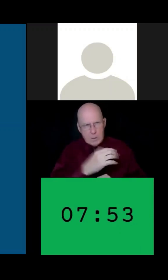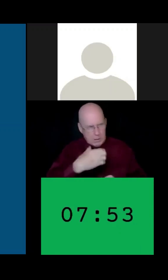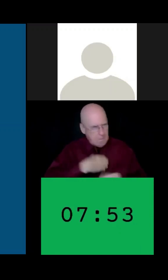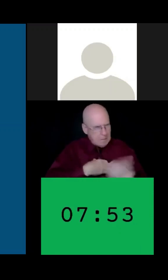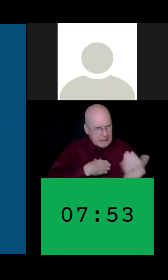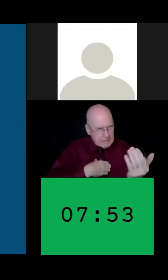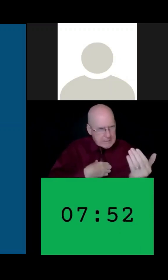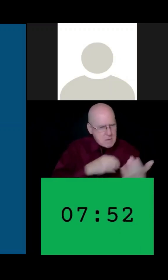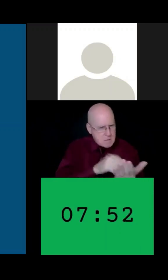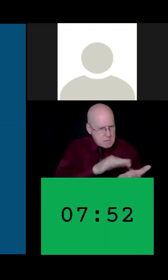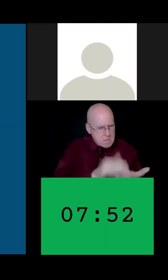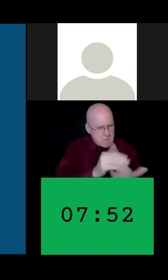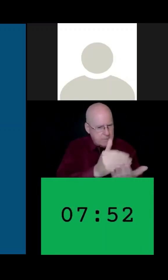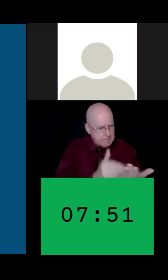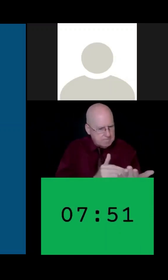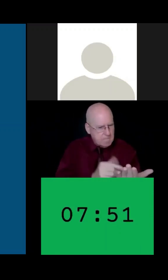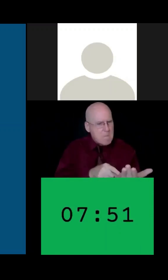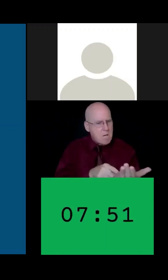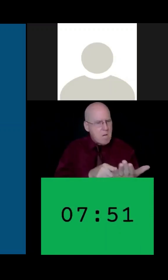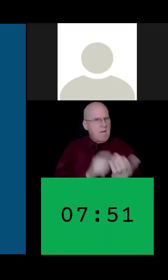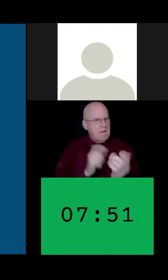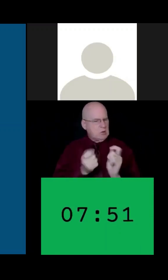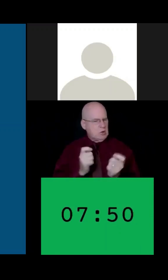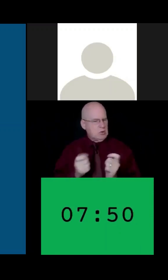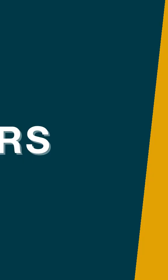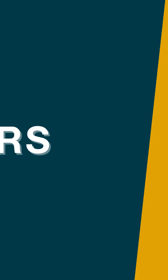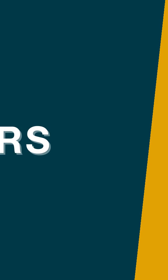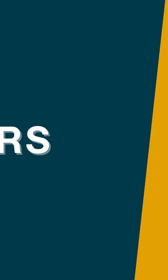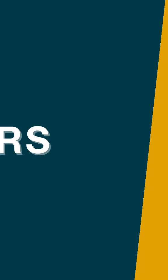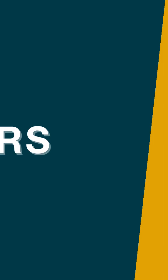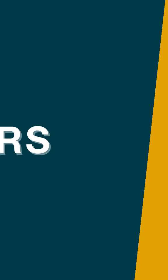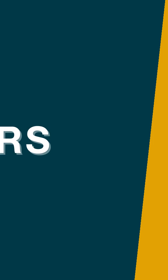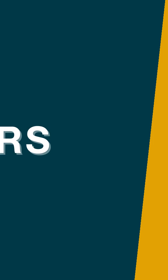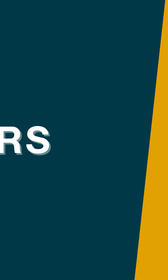make sure that our model addresses them the way others hasn't.